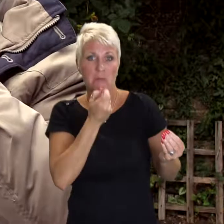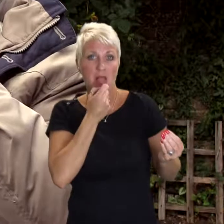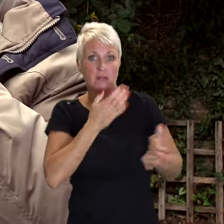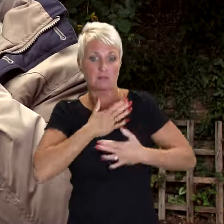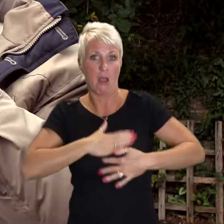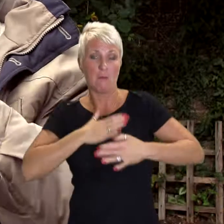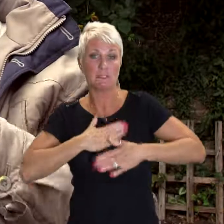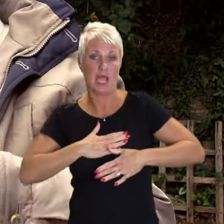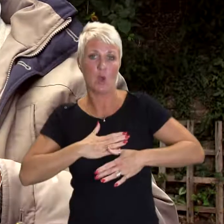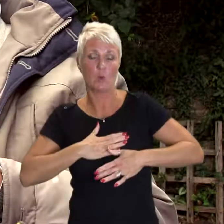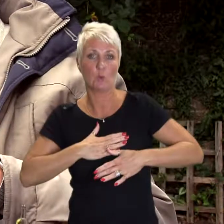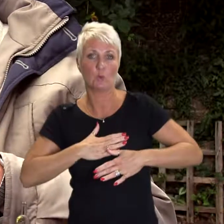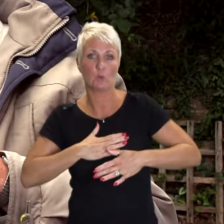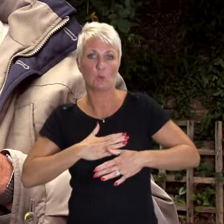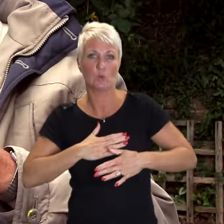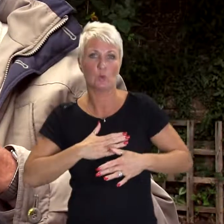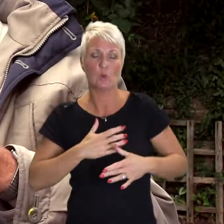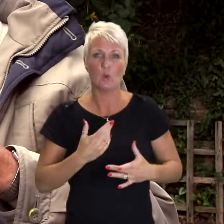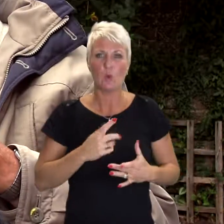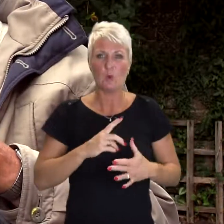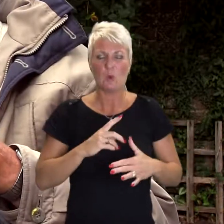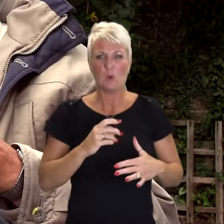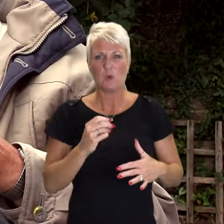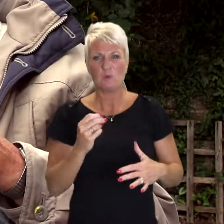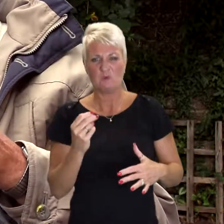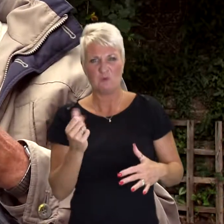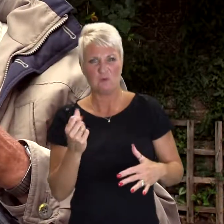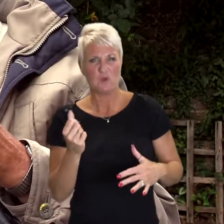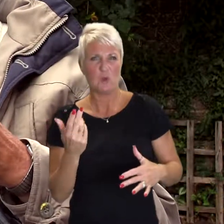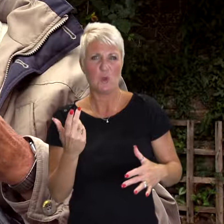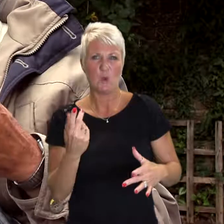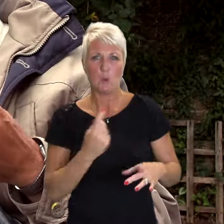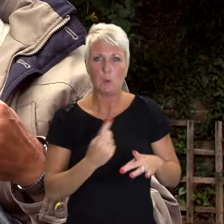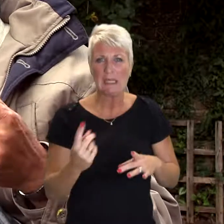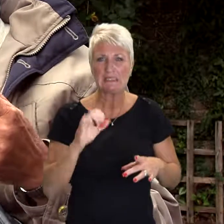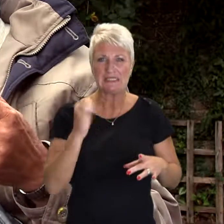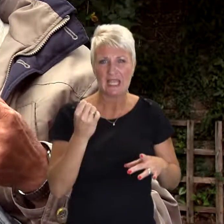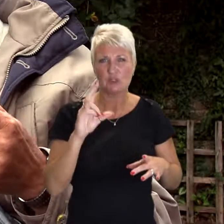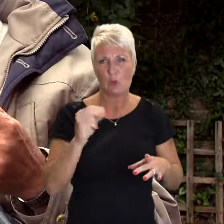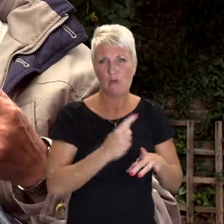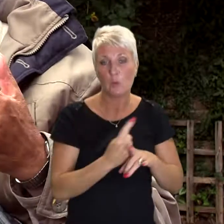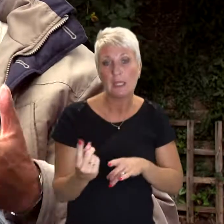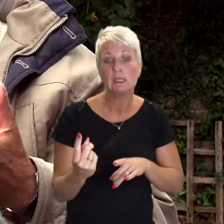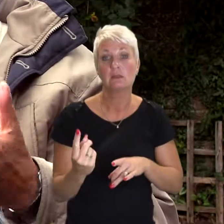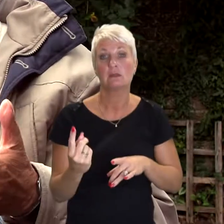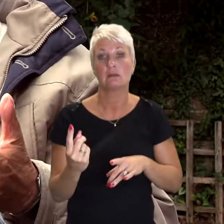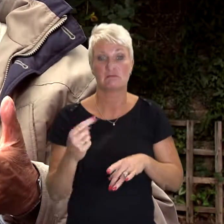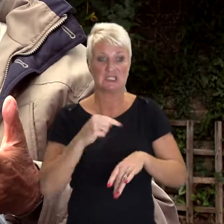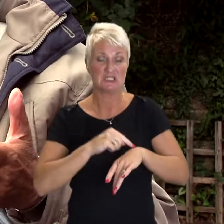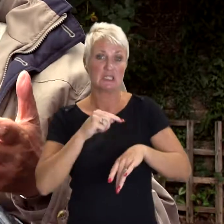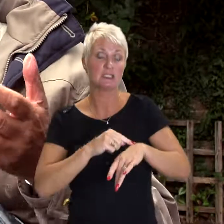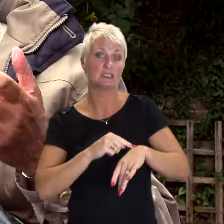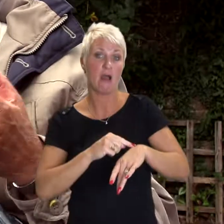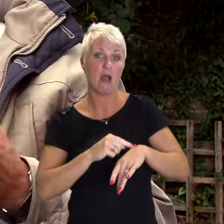calm me down. And for about 10, 12 weeks, I had a period